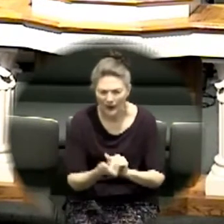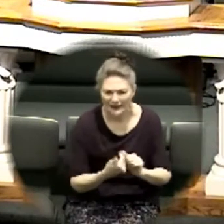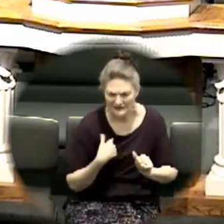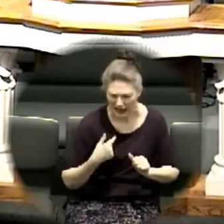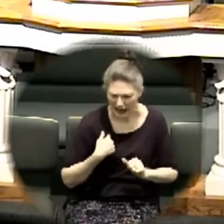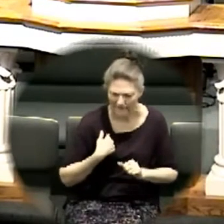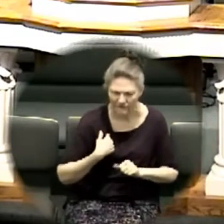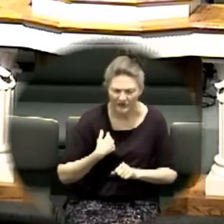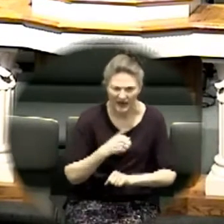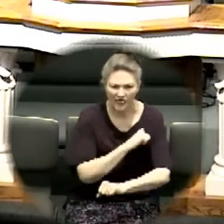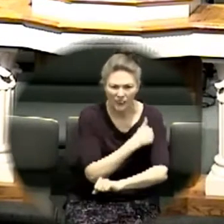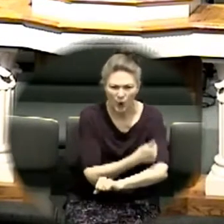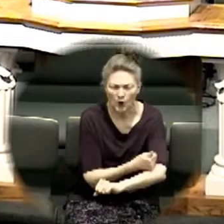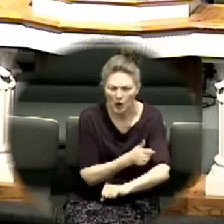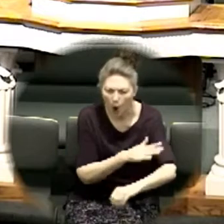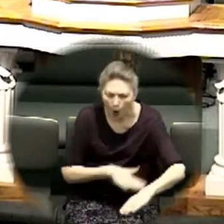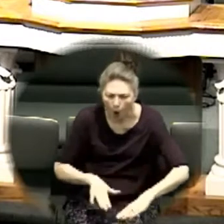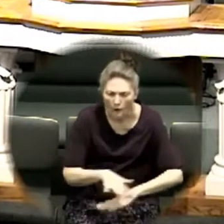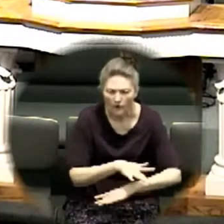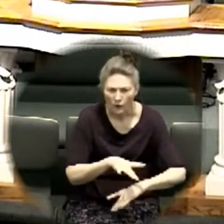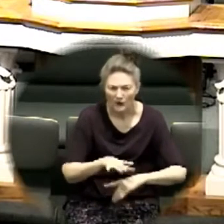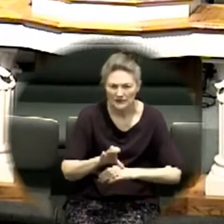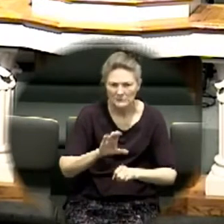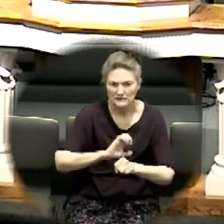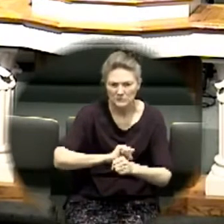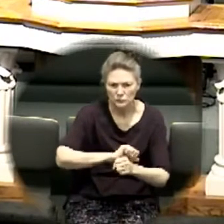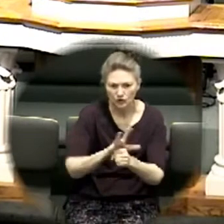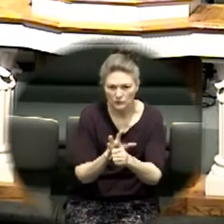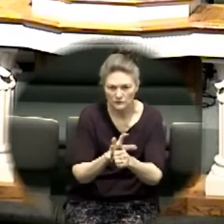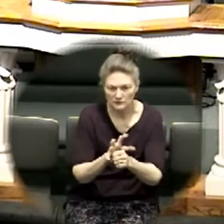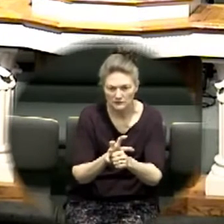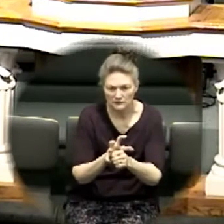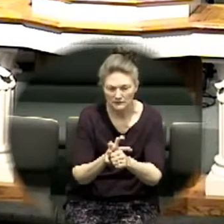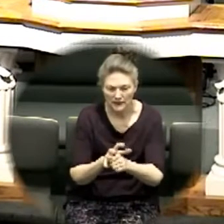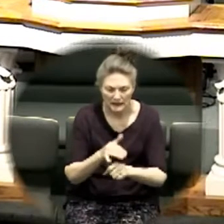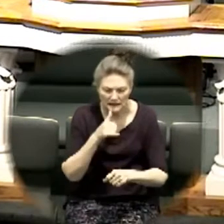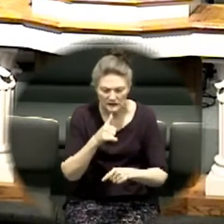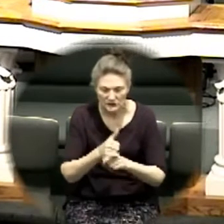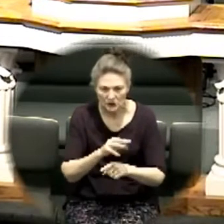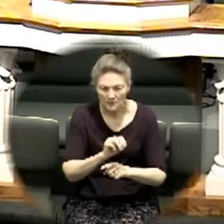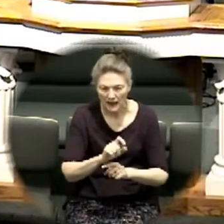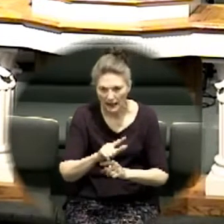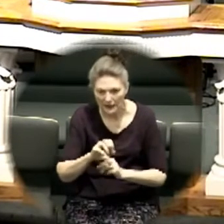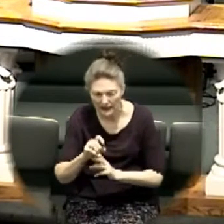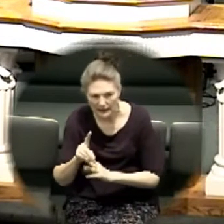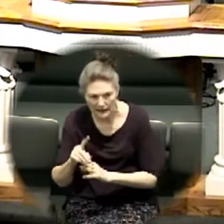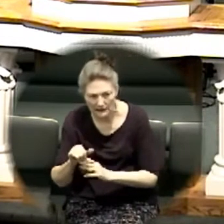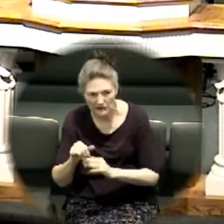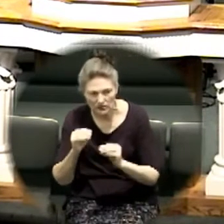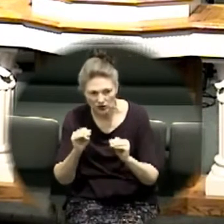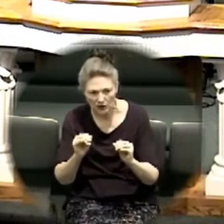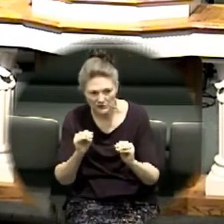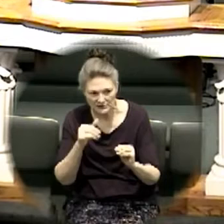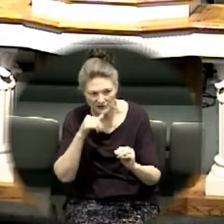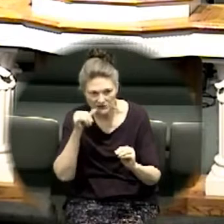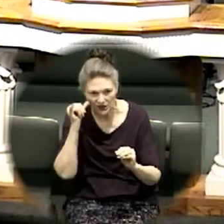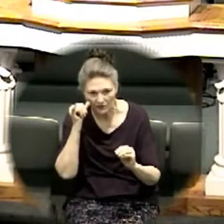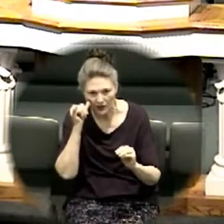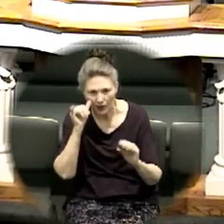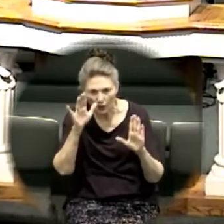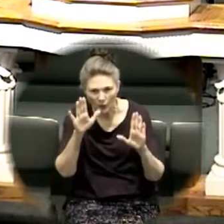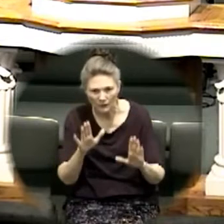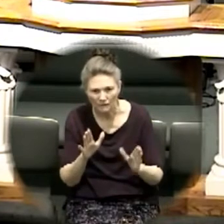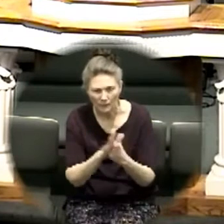the authority over it sister melody taught us just yesterday or day before about triumphant